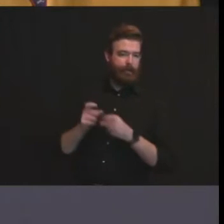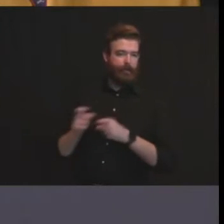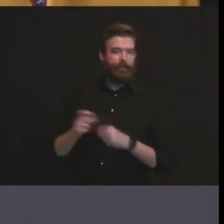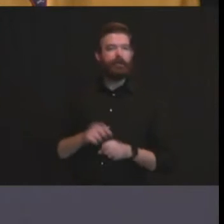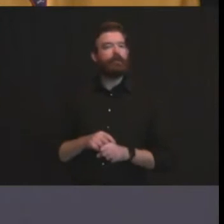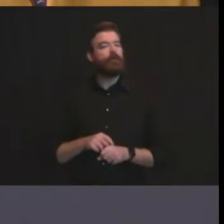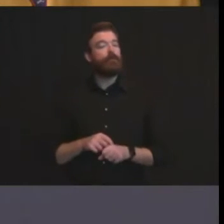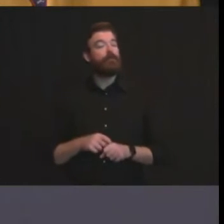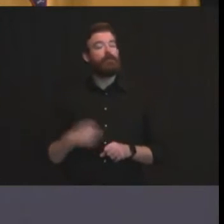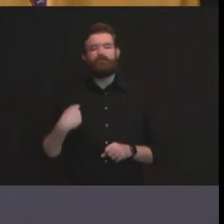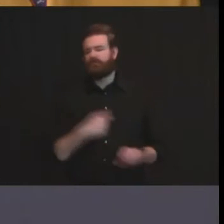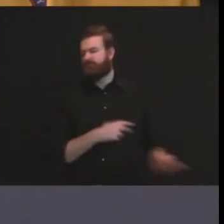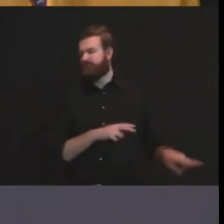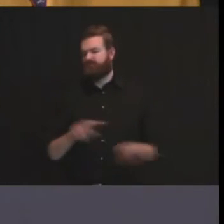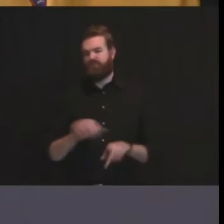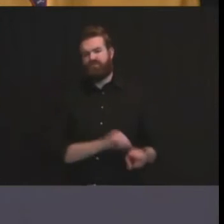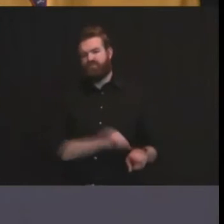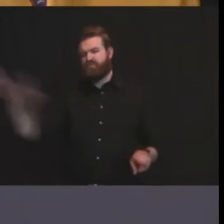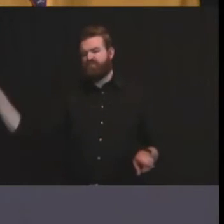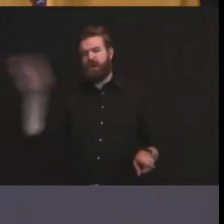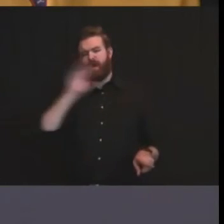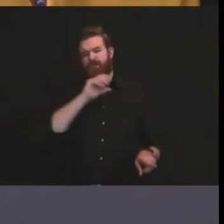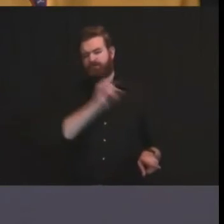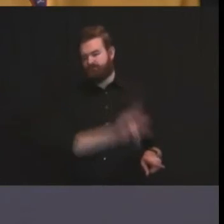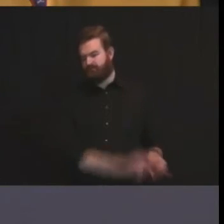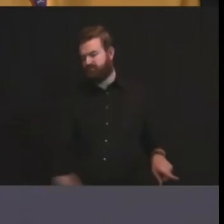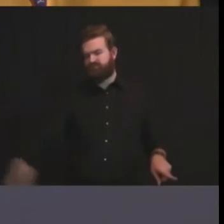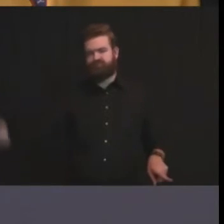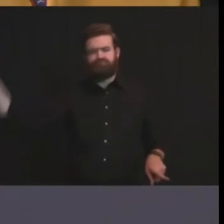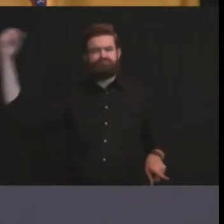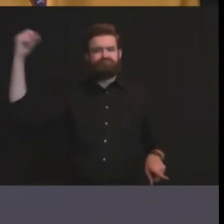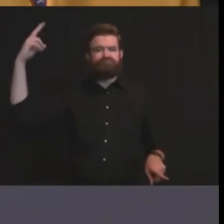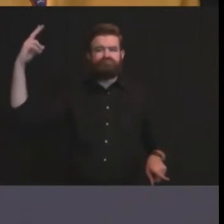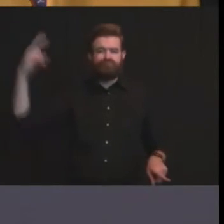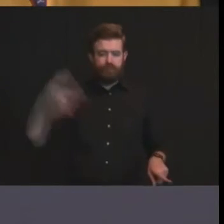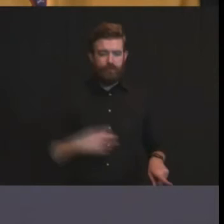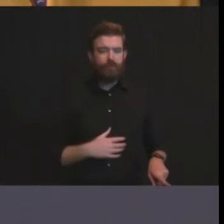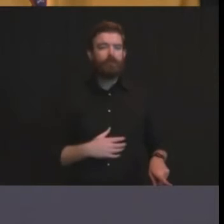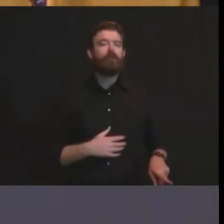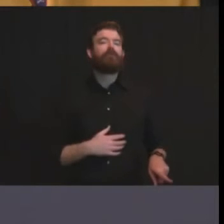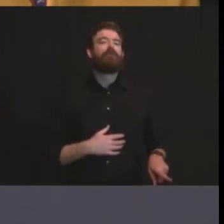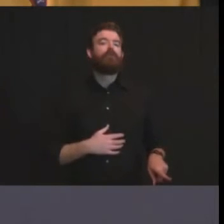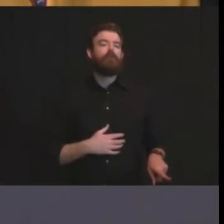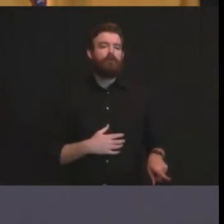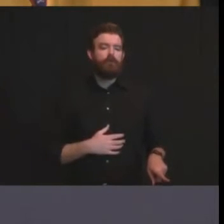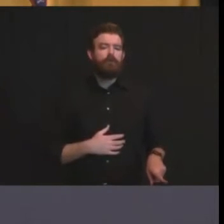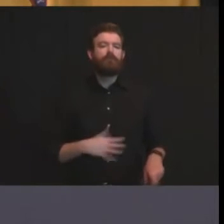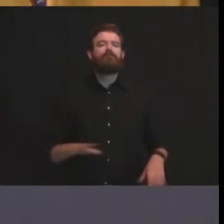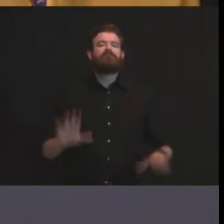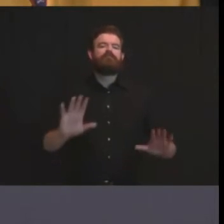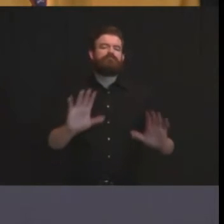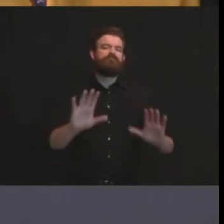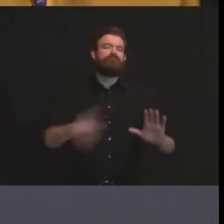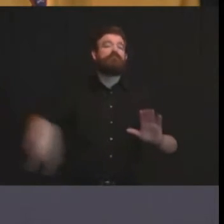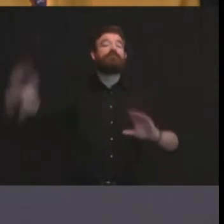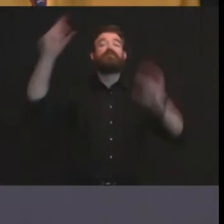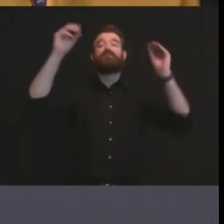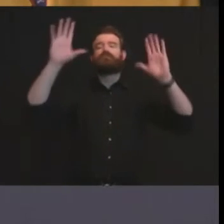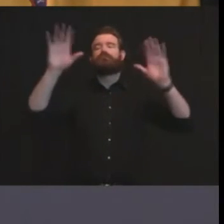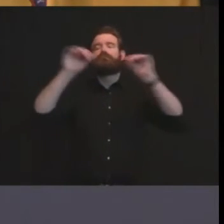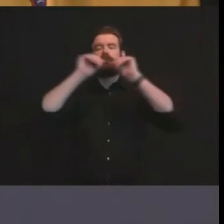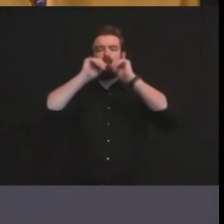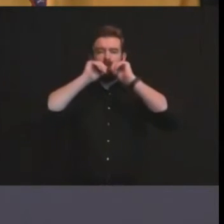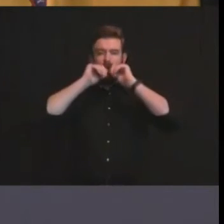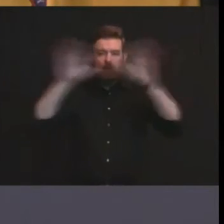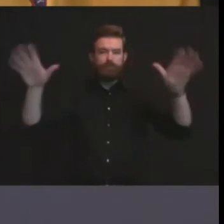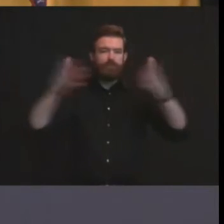the folks who are in the upper grades and again bless our educators mandalas i've spoken to the north american head on the